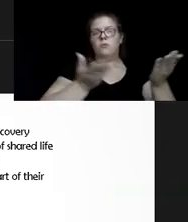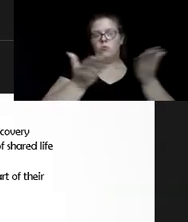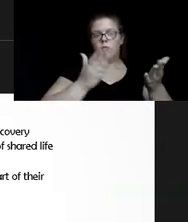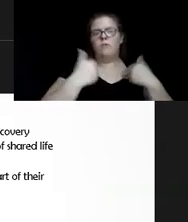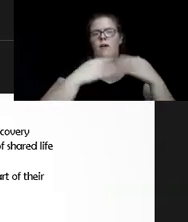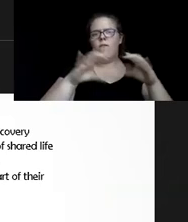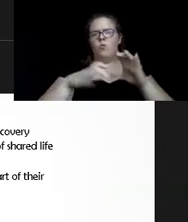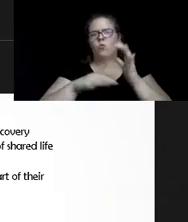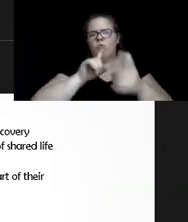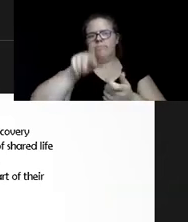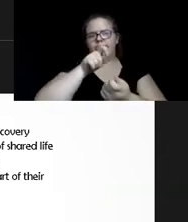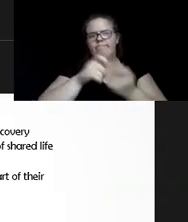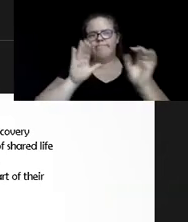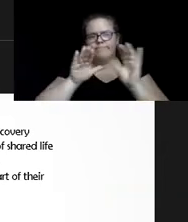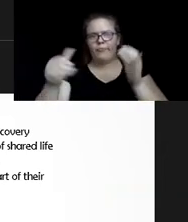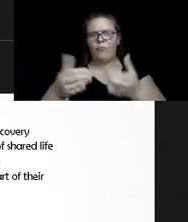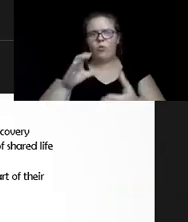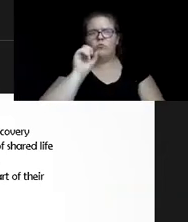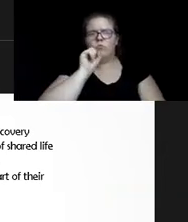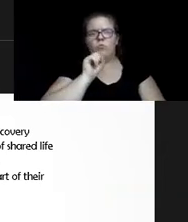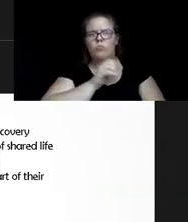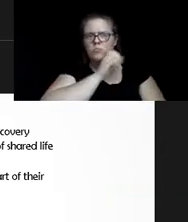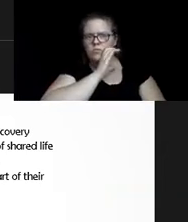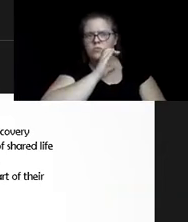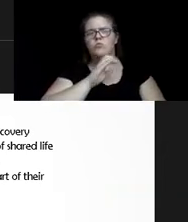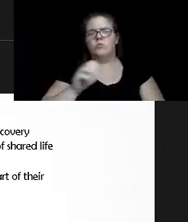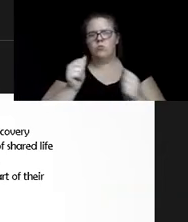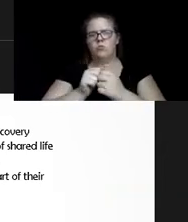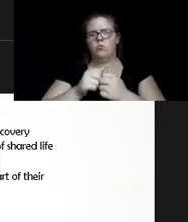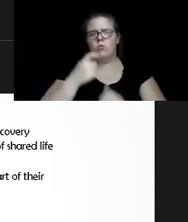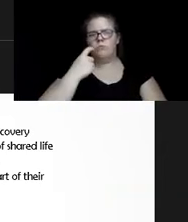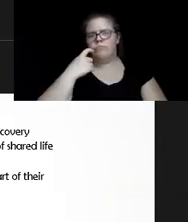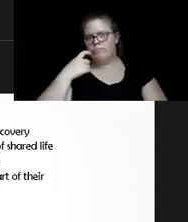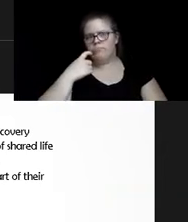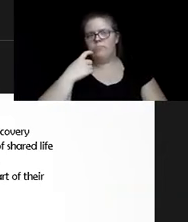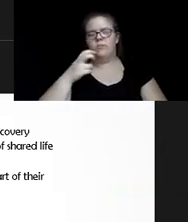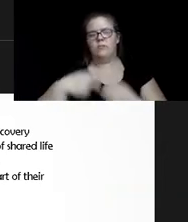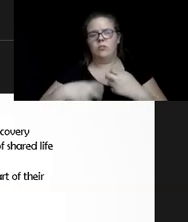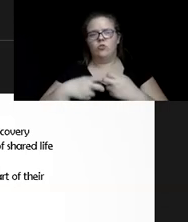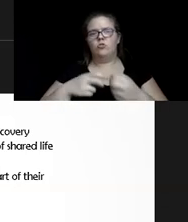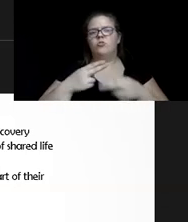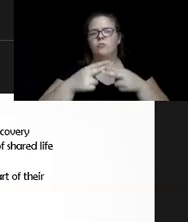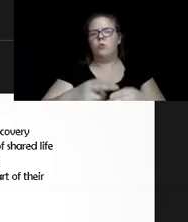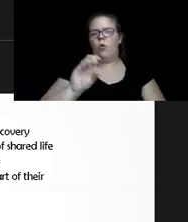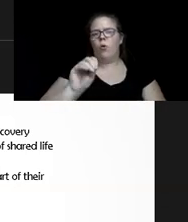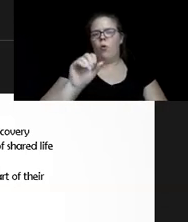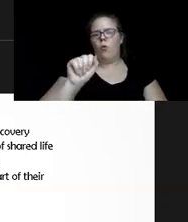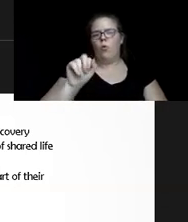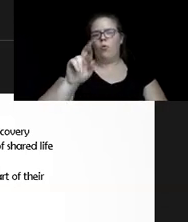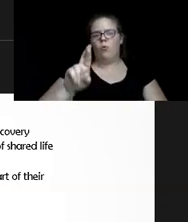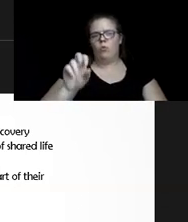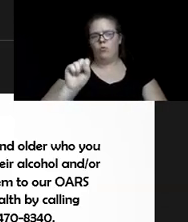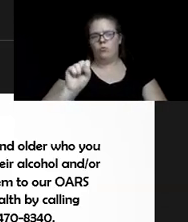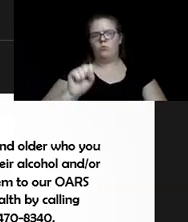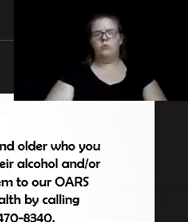adults dealing with substance abuse issues. And as I said, the group is called ORS, which stands for Older Adult Recovery Support Services.